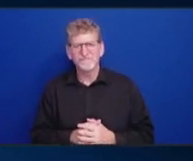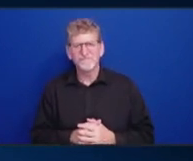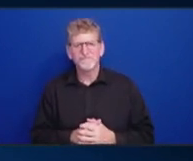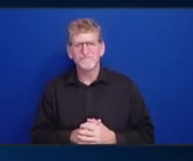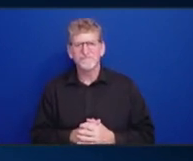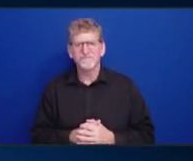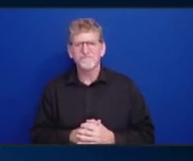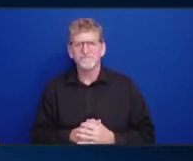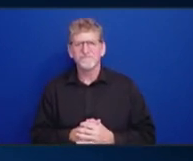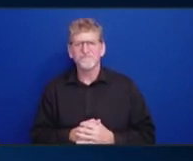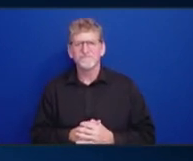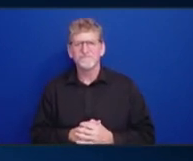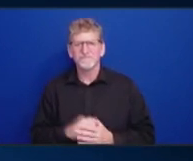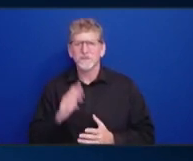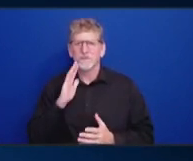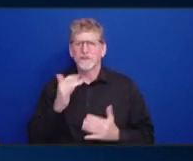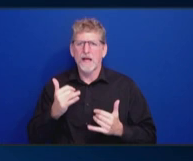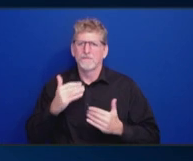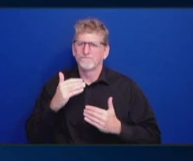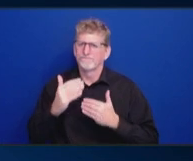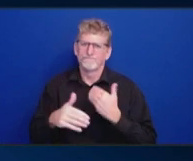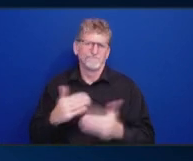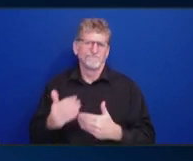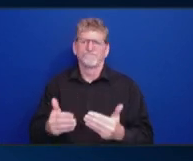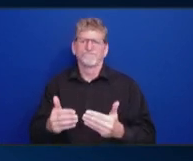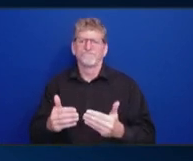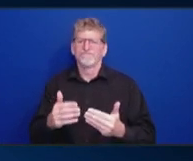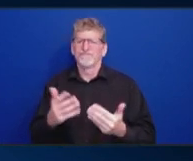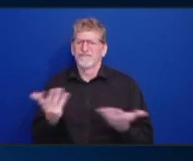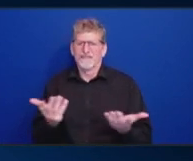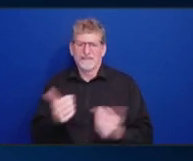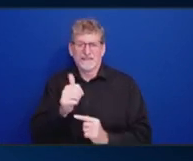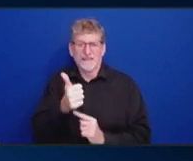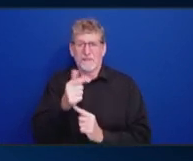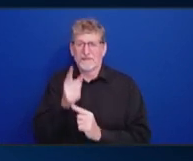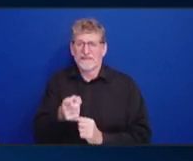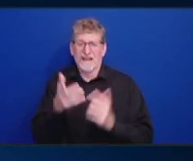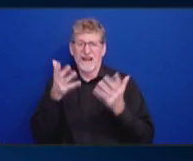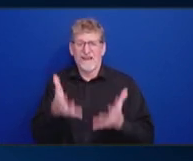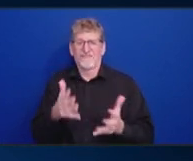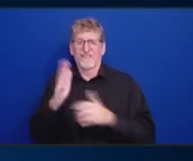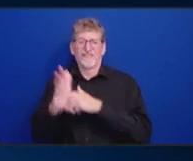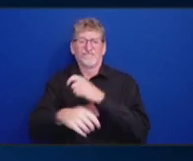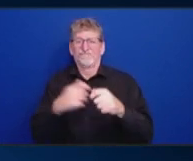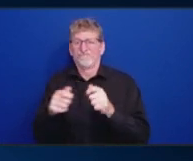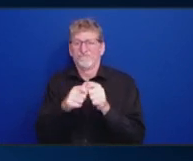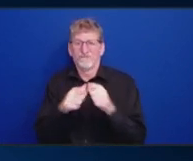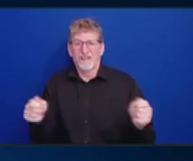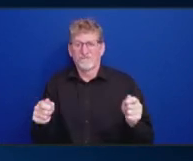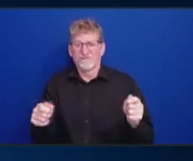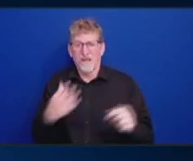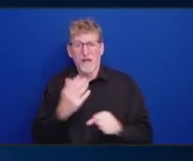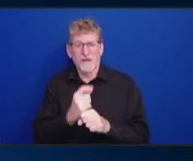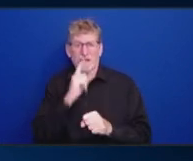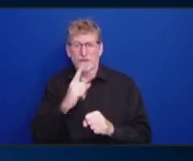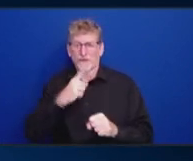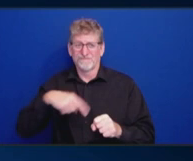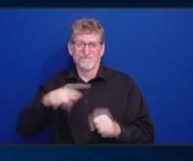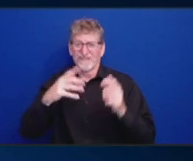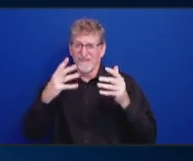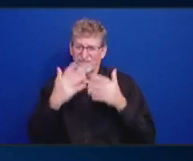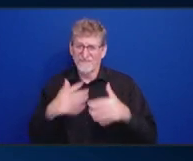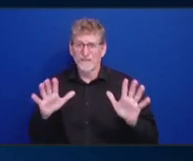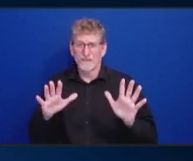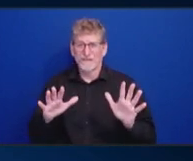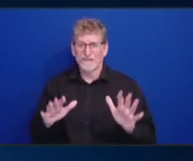really only about 10 minutes left, and I want to make sure we can finish up here. So, topics for future meetings, can we